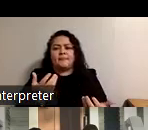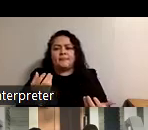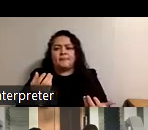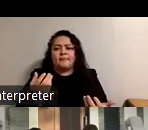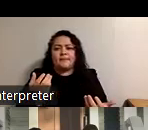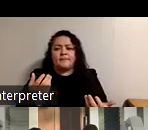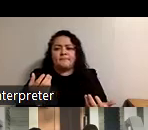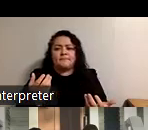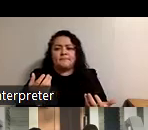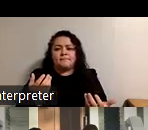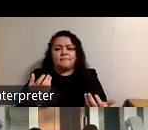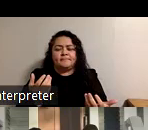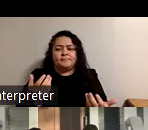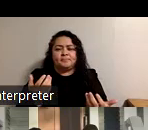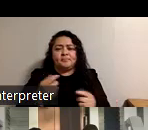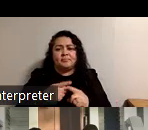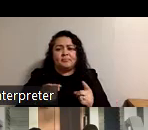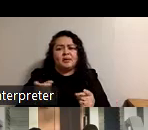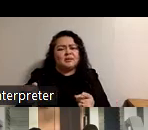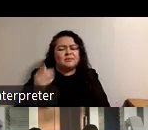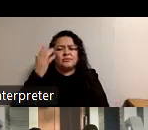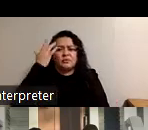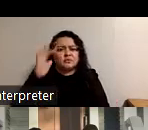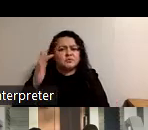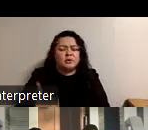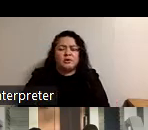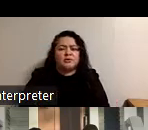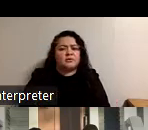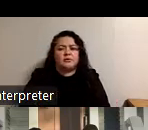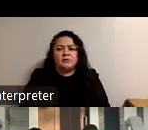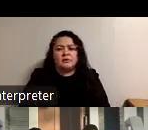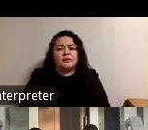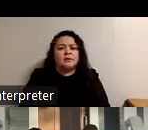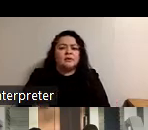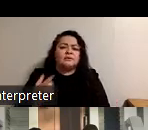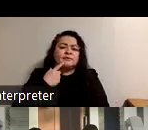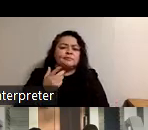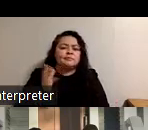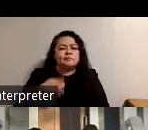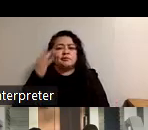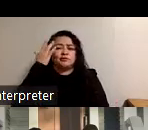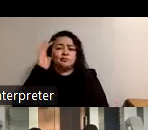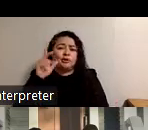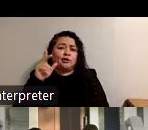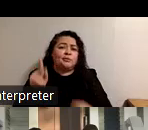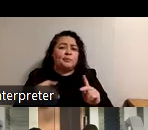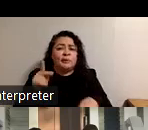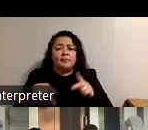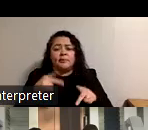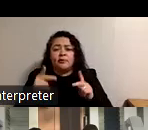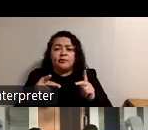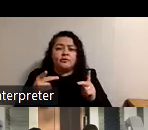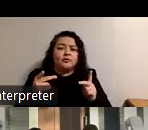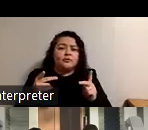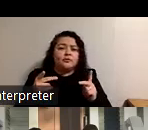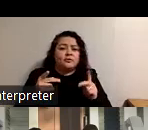he is you know but he's so smart and um he's like well like smart people can't um have